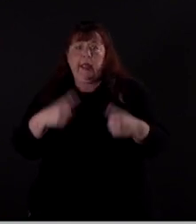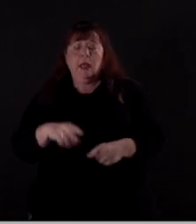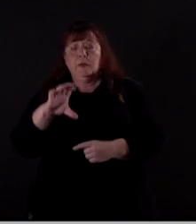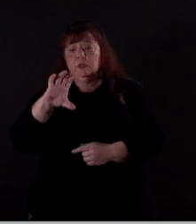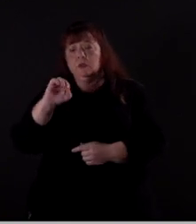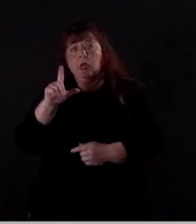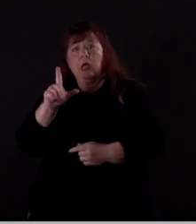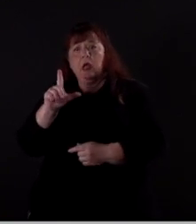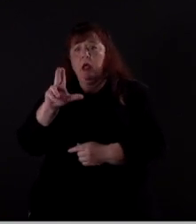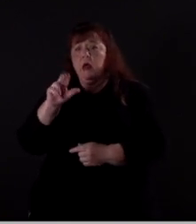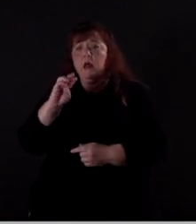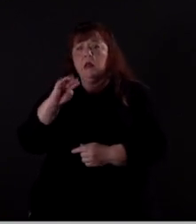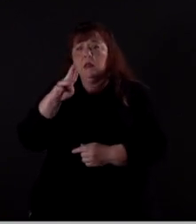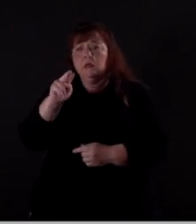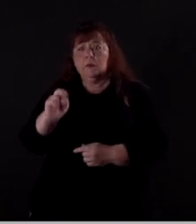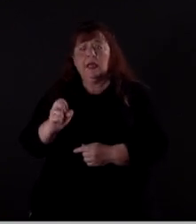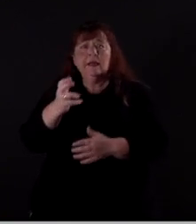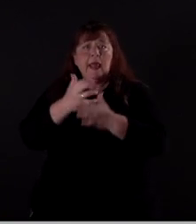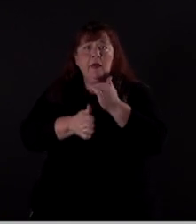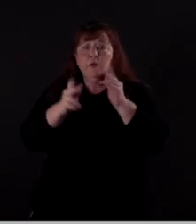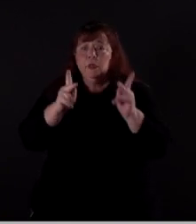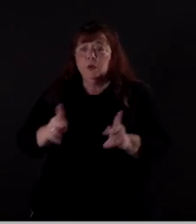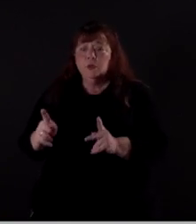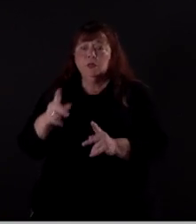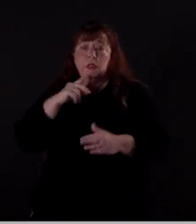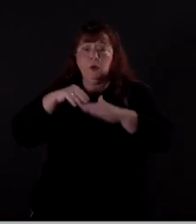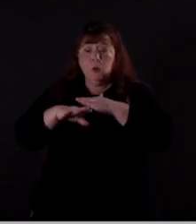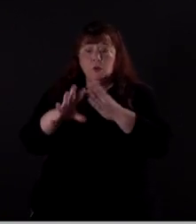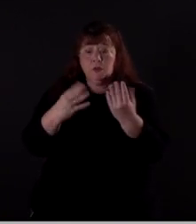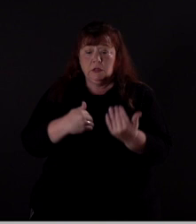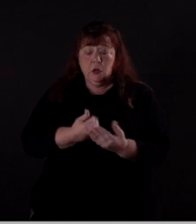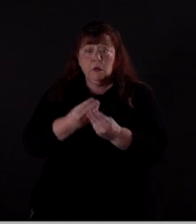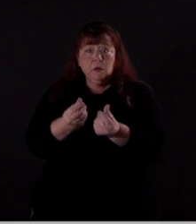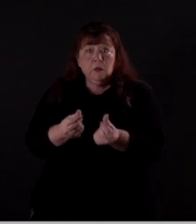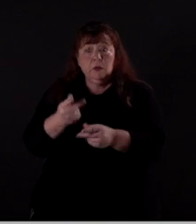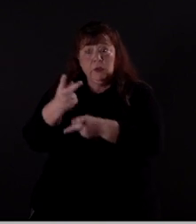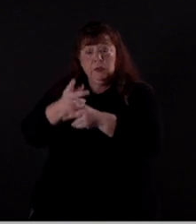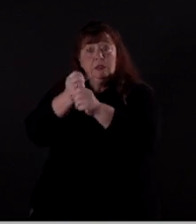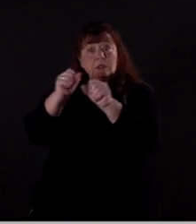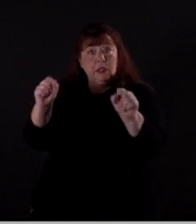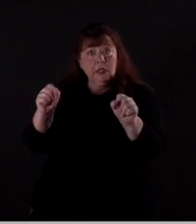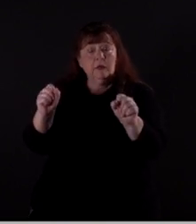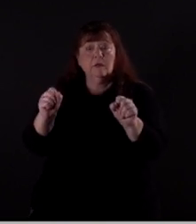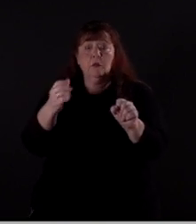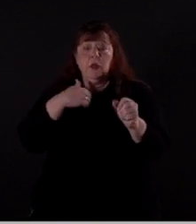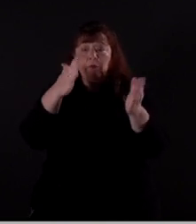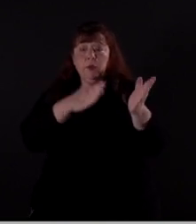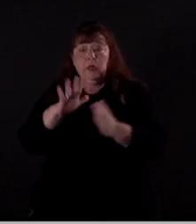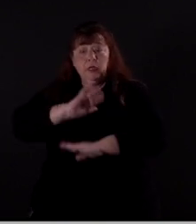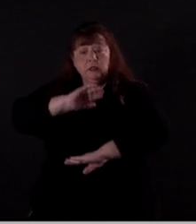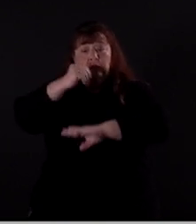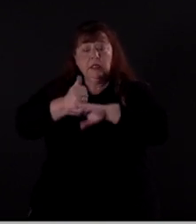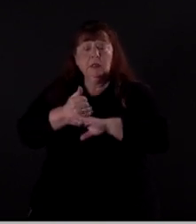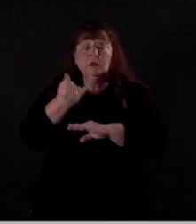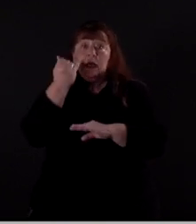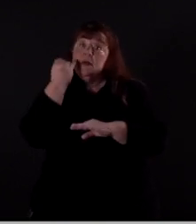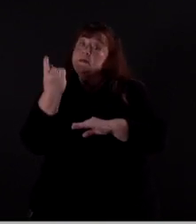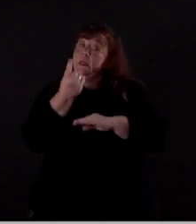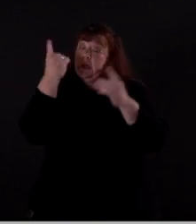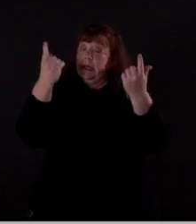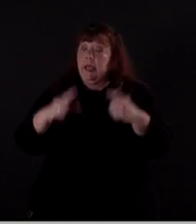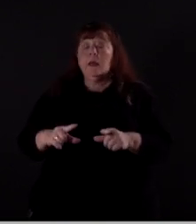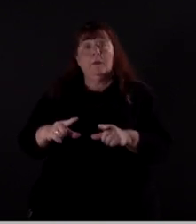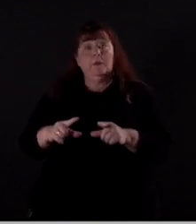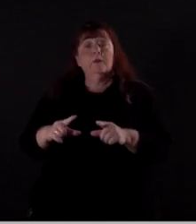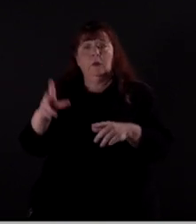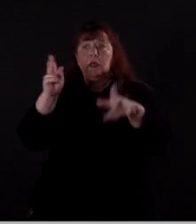Columbine. We're trying to make sure that every person that steps foot on our property that we're keeping safe, and that we have a plan in place, and if something happens, we